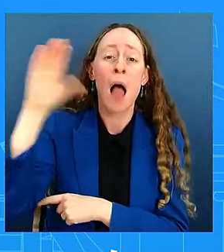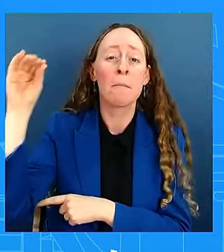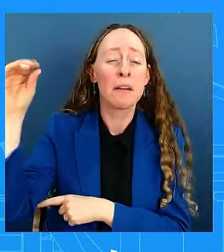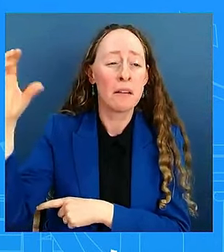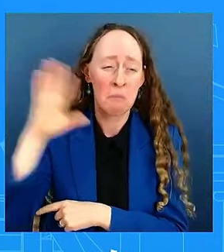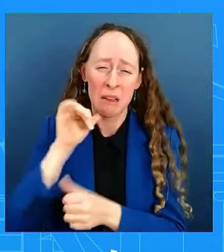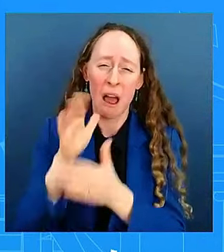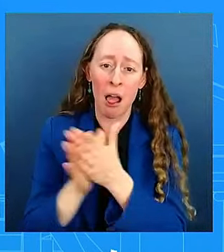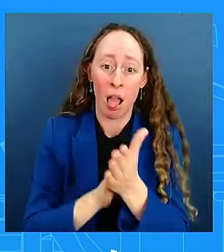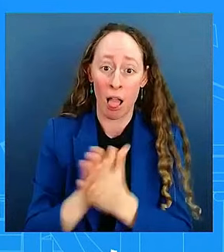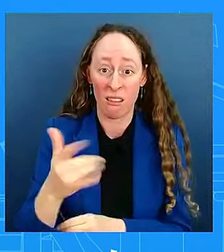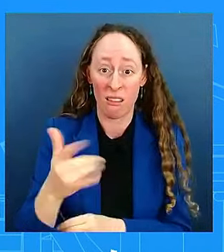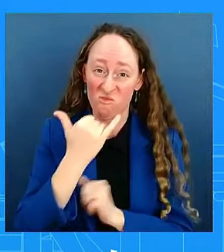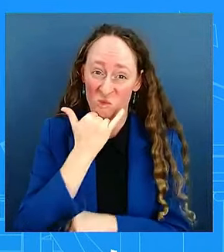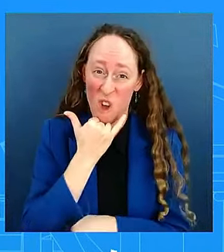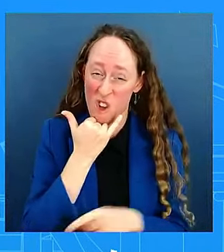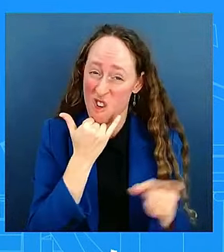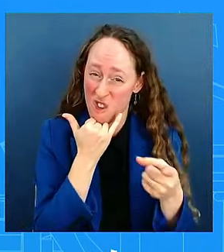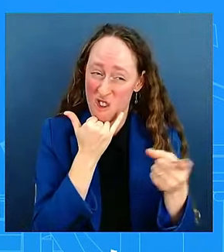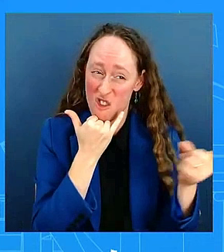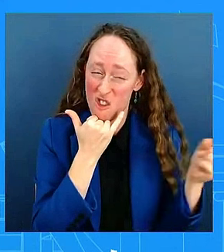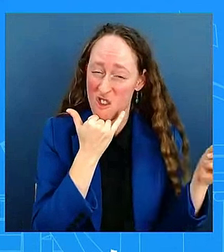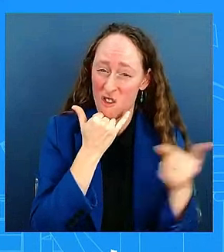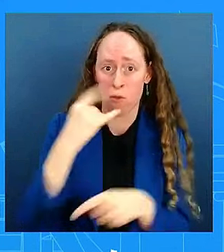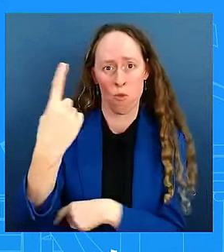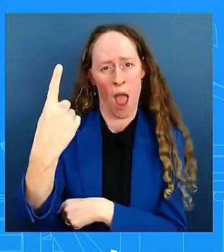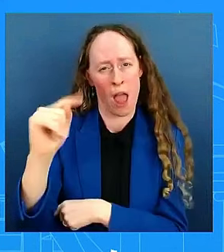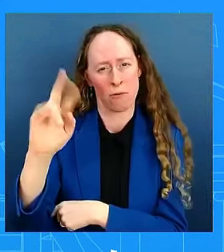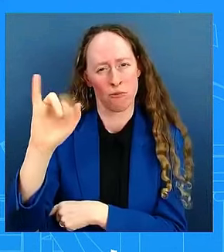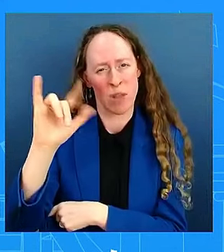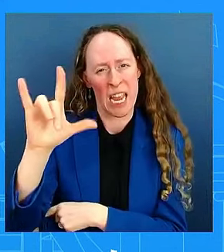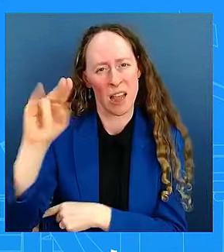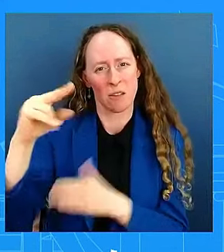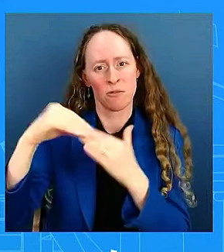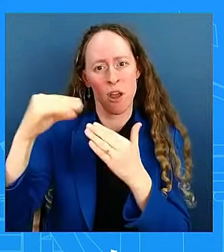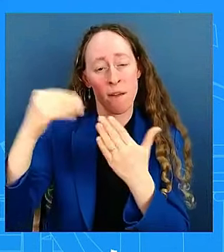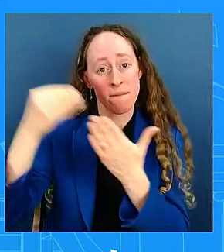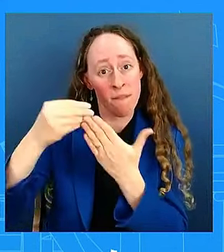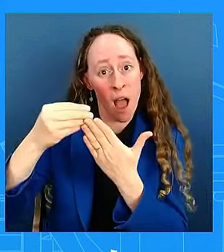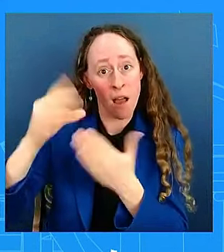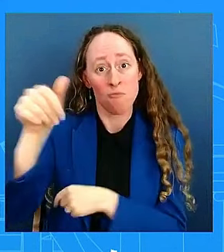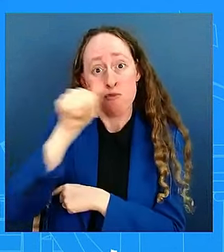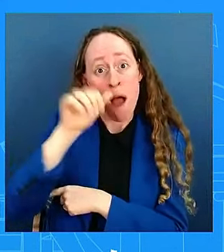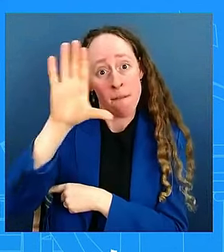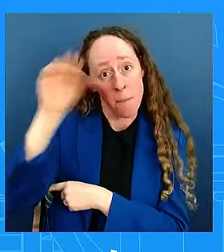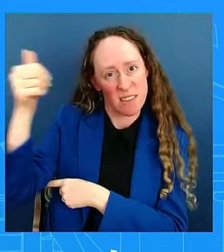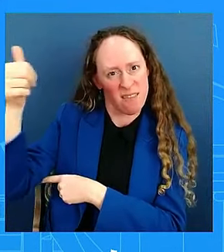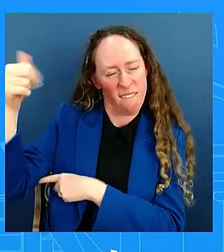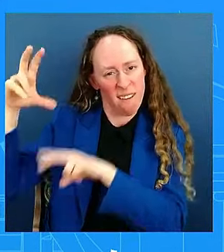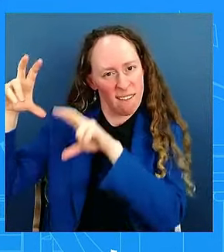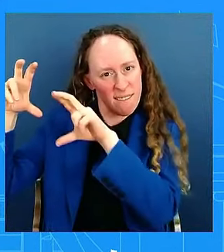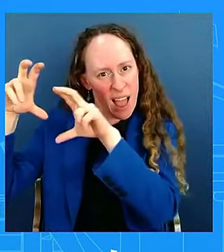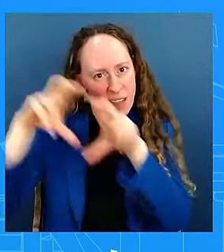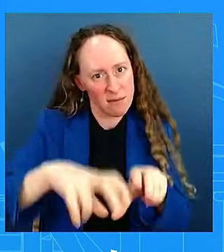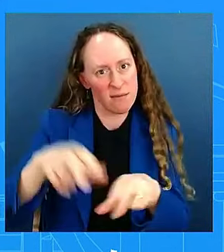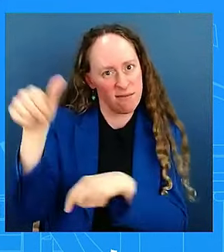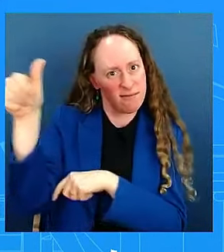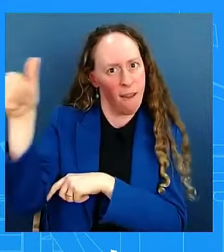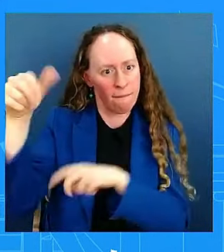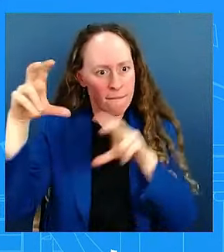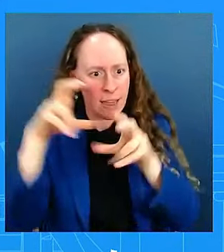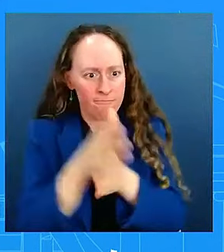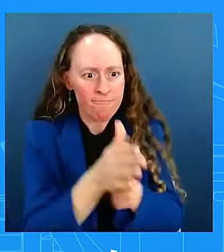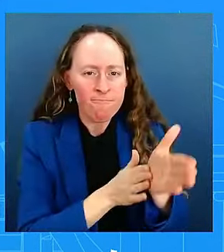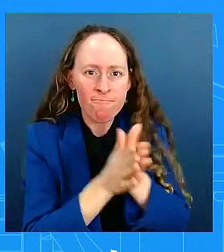investment from domestic and foreign companies investing in America — in America. Not the stuff of shipping